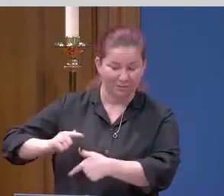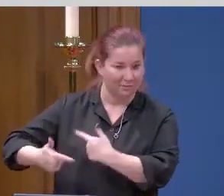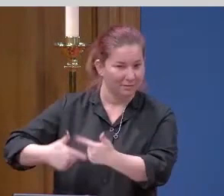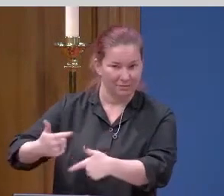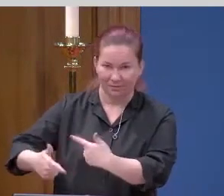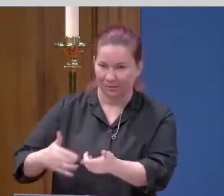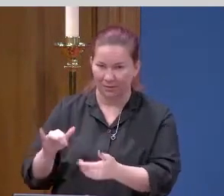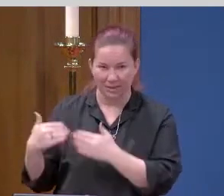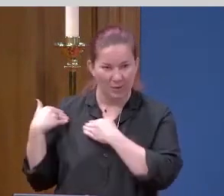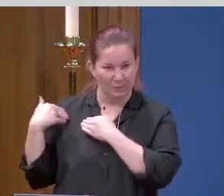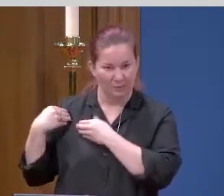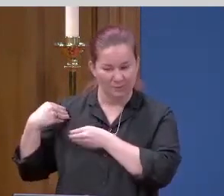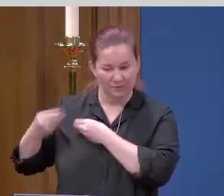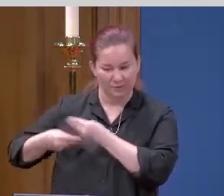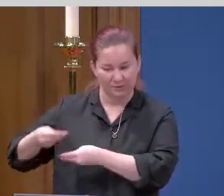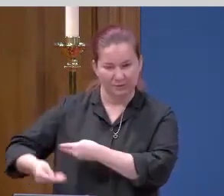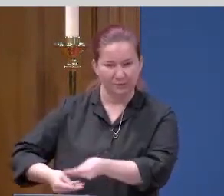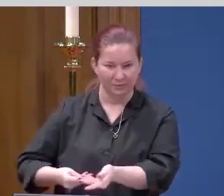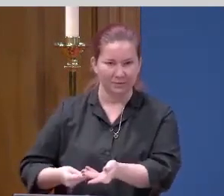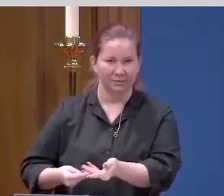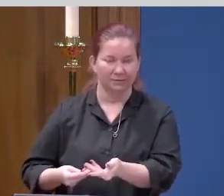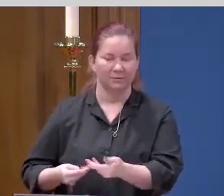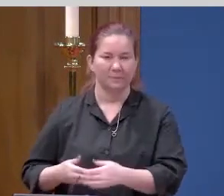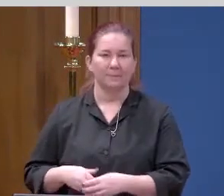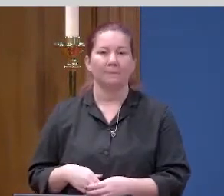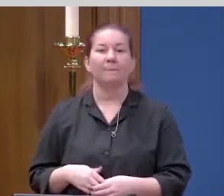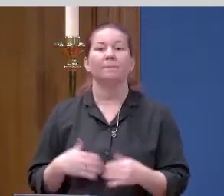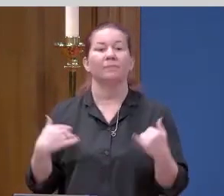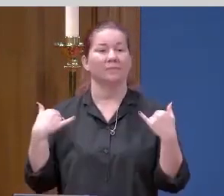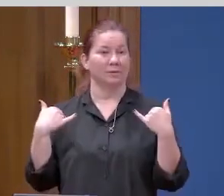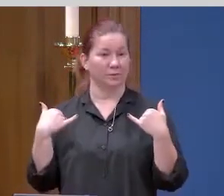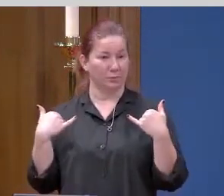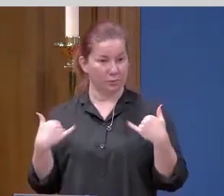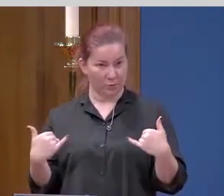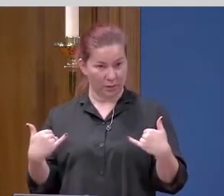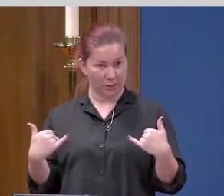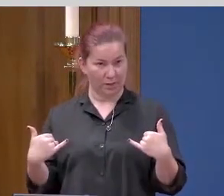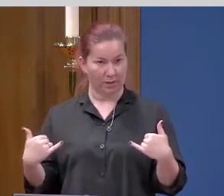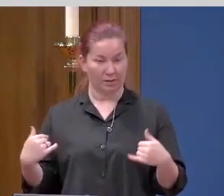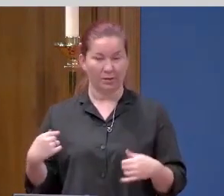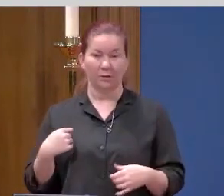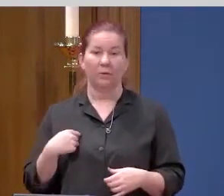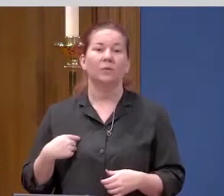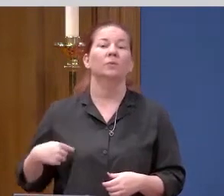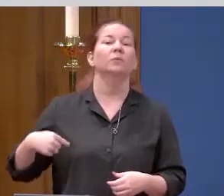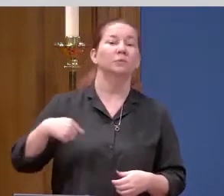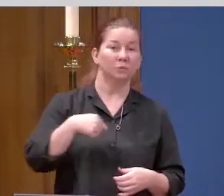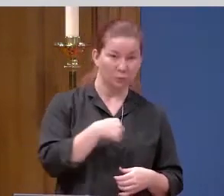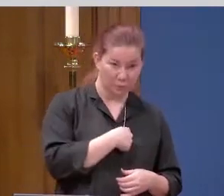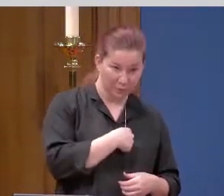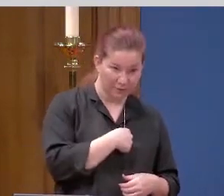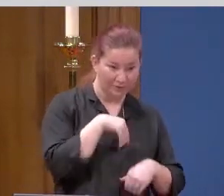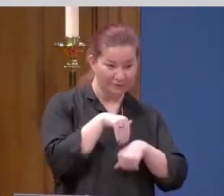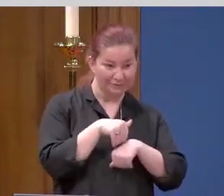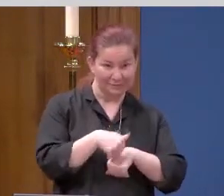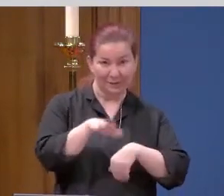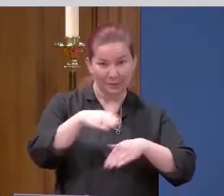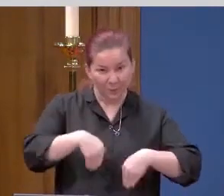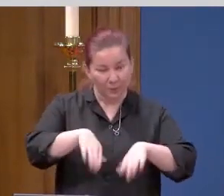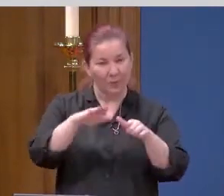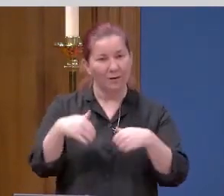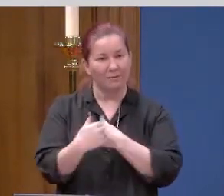that responsibility was handed down. And today, we are the ones sent to love,